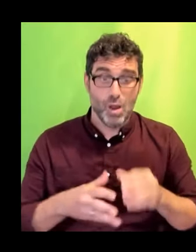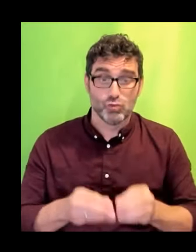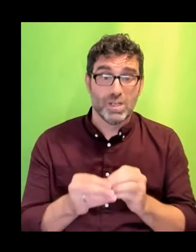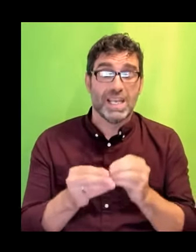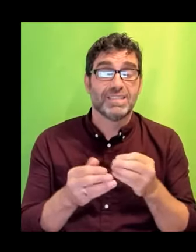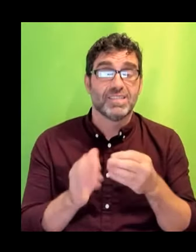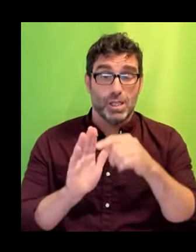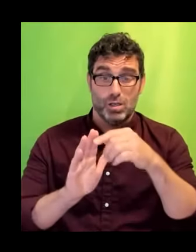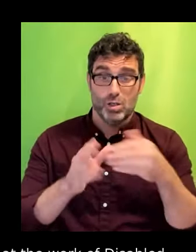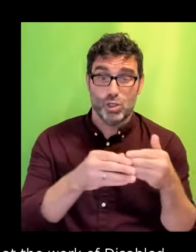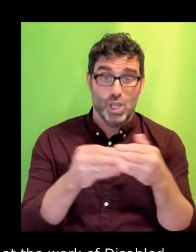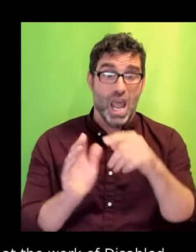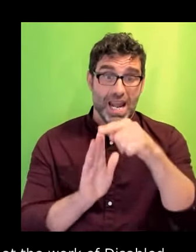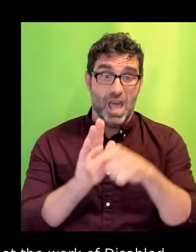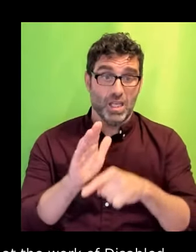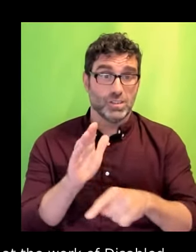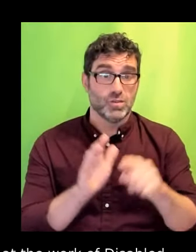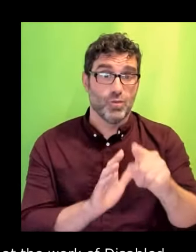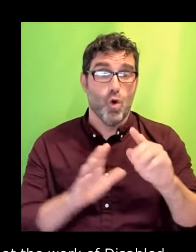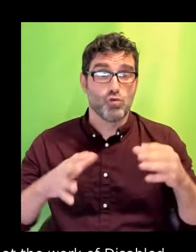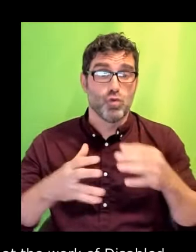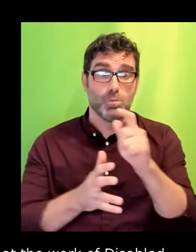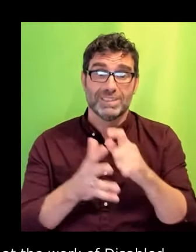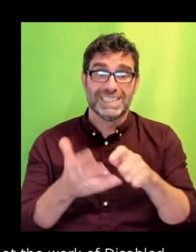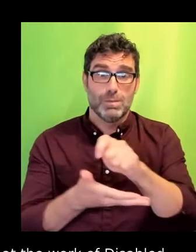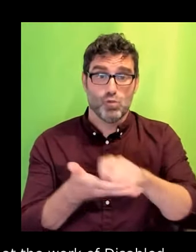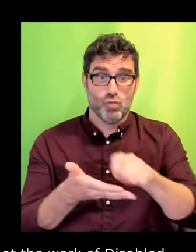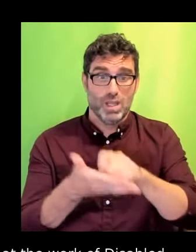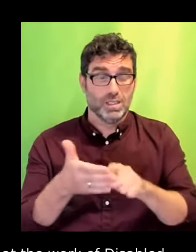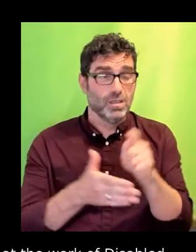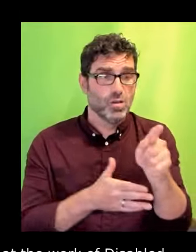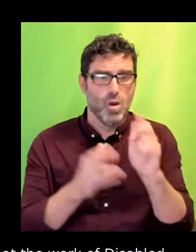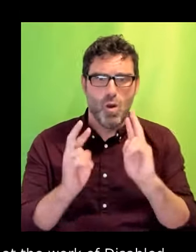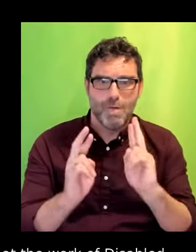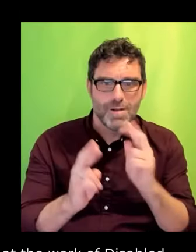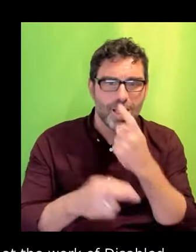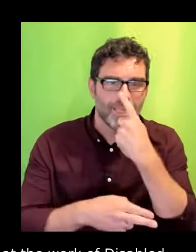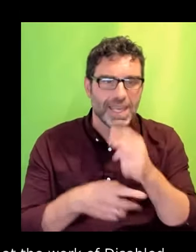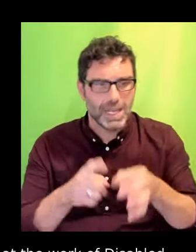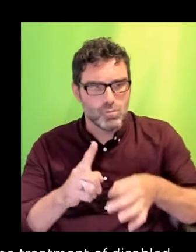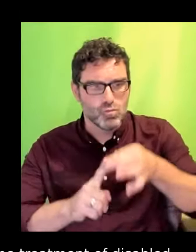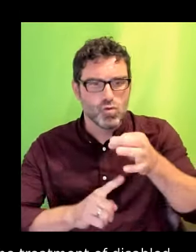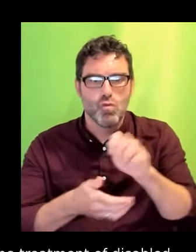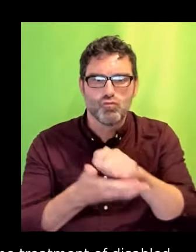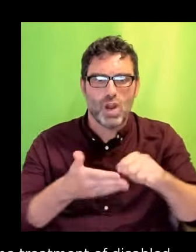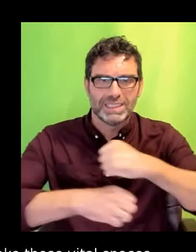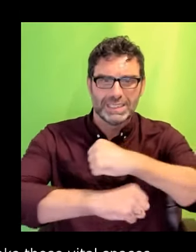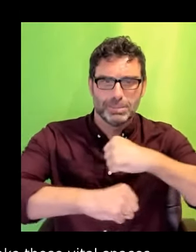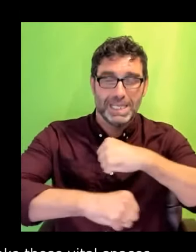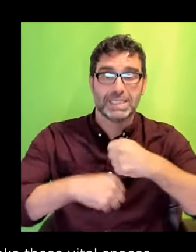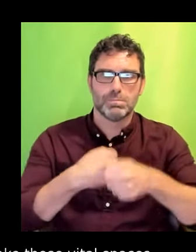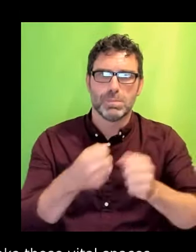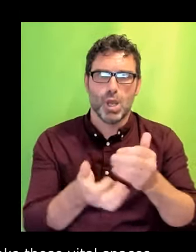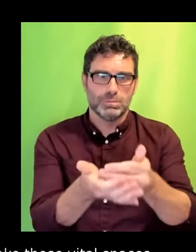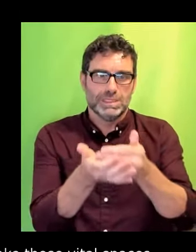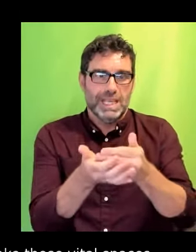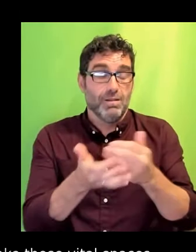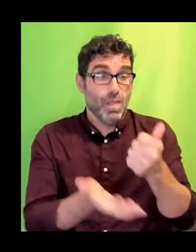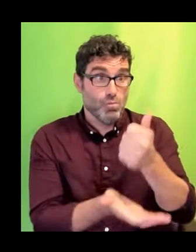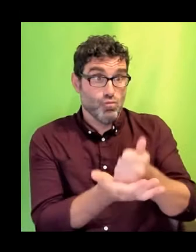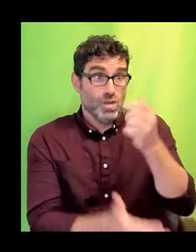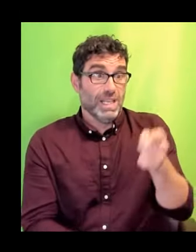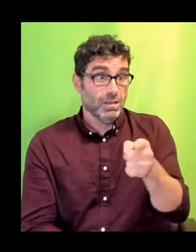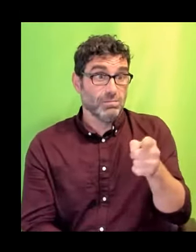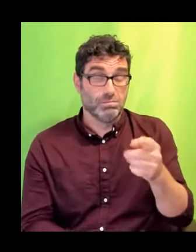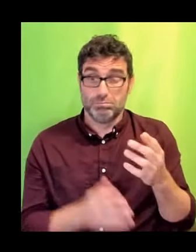existing practices and look to make those vital spaces safe. This is brilliant. They are brilliant. You will find their